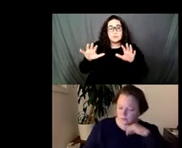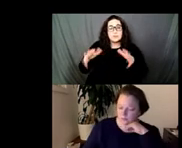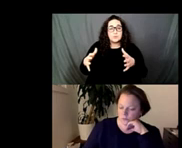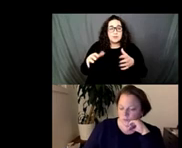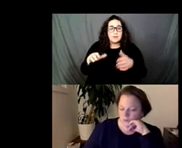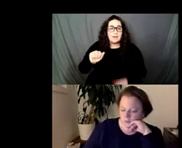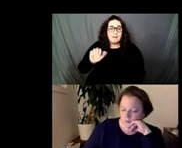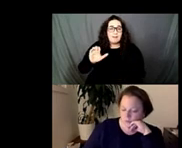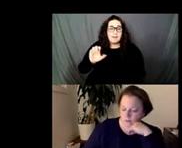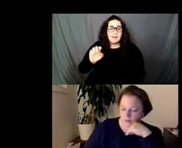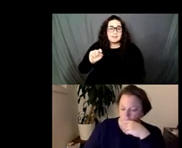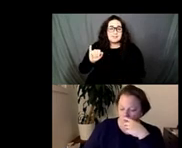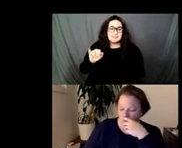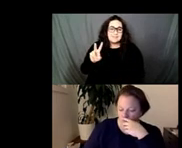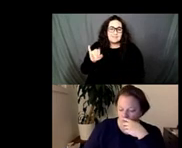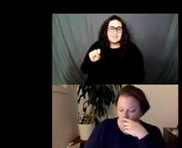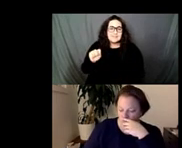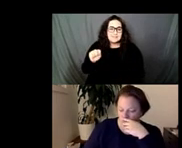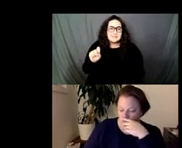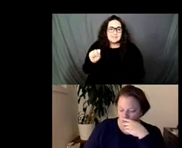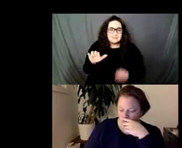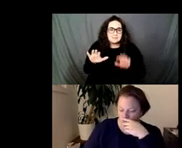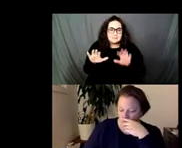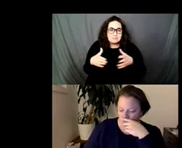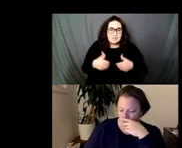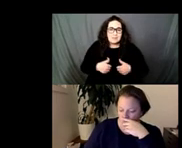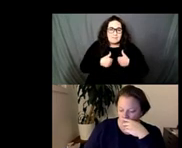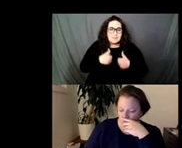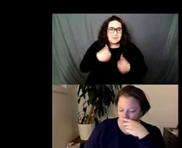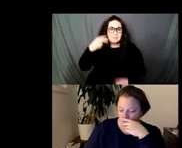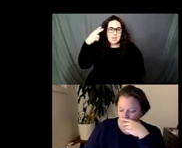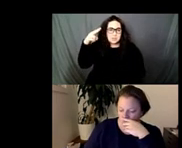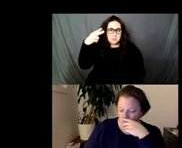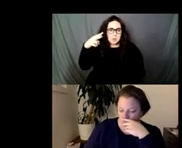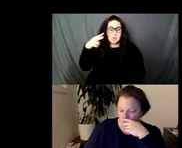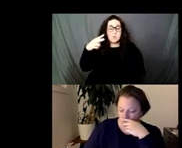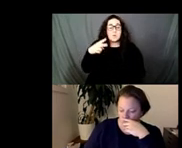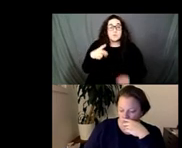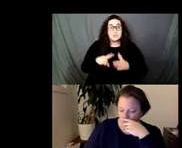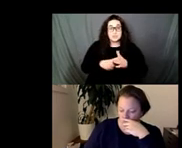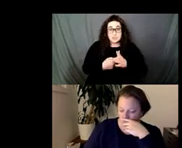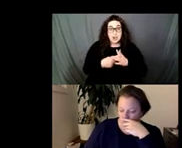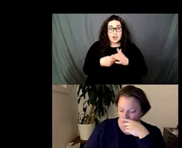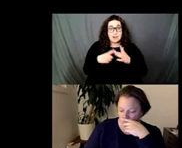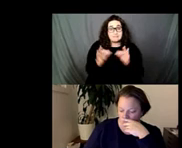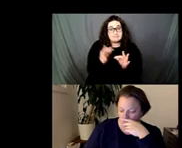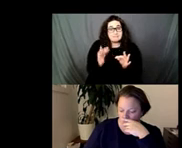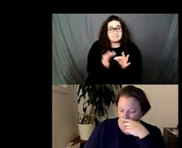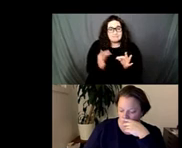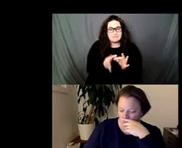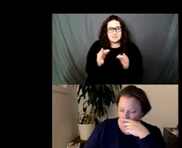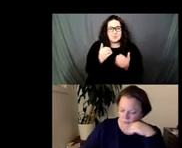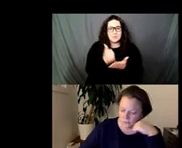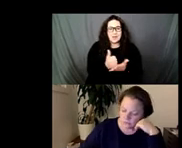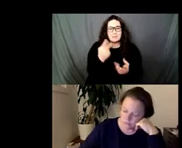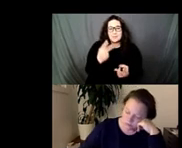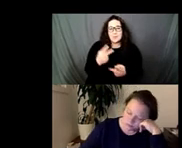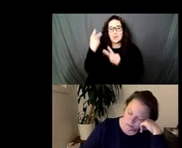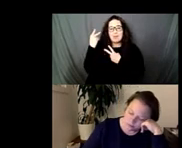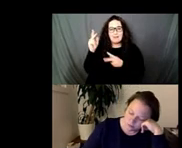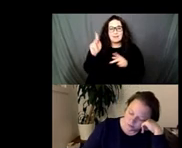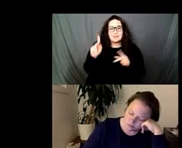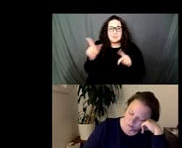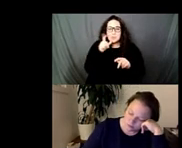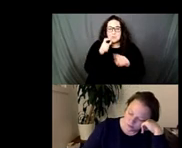mexico um who have engaged in stitch work to memorialize the disappeared right and what it means to just take space